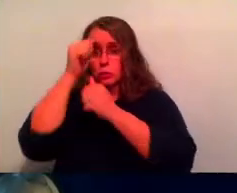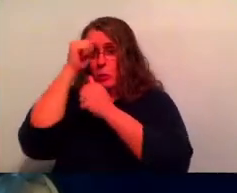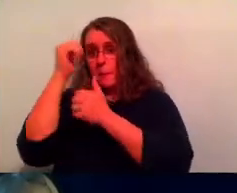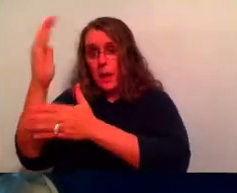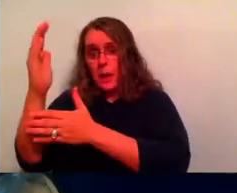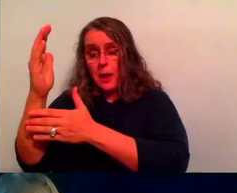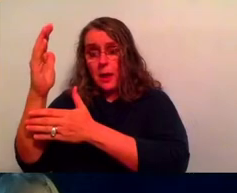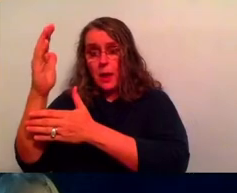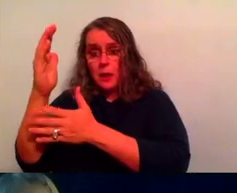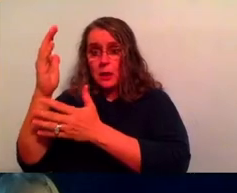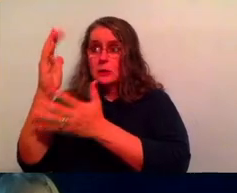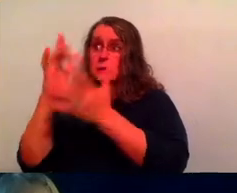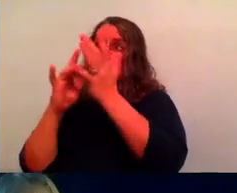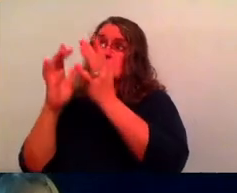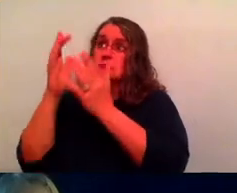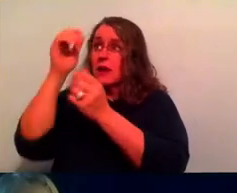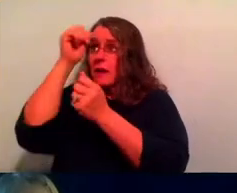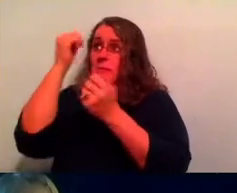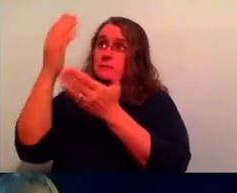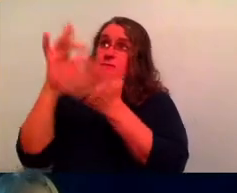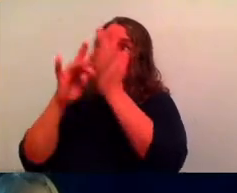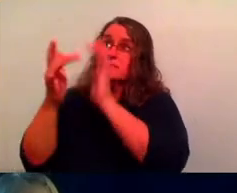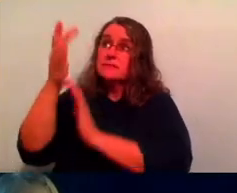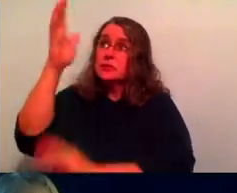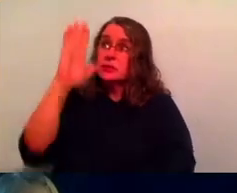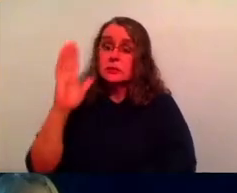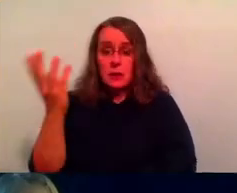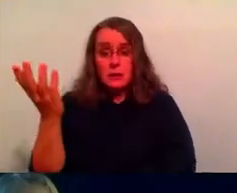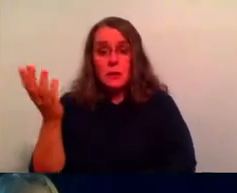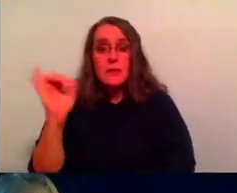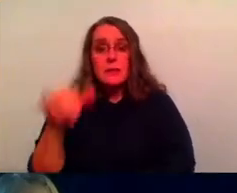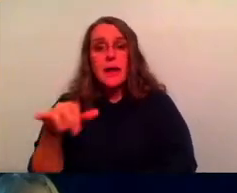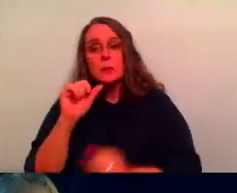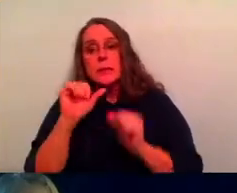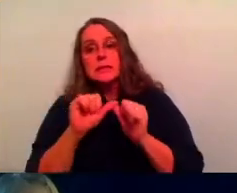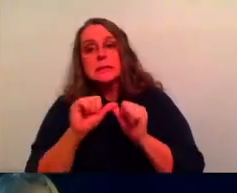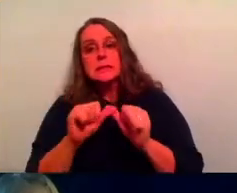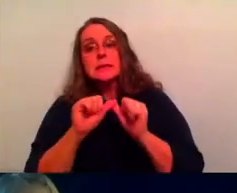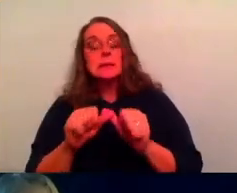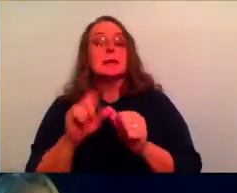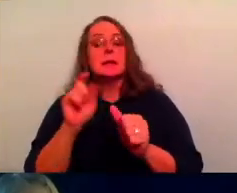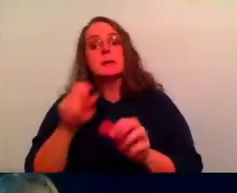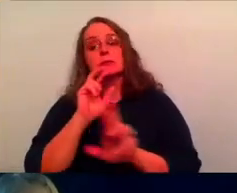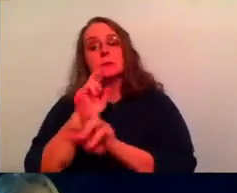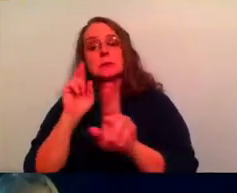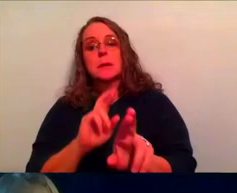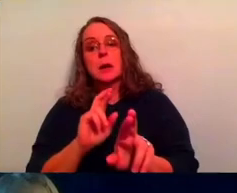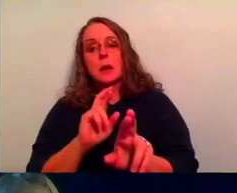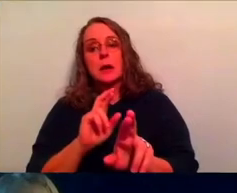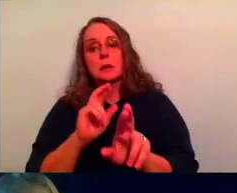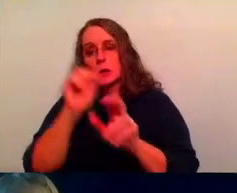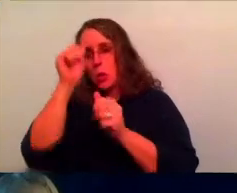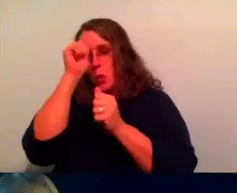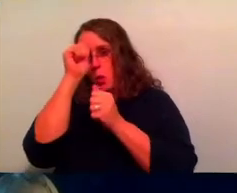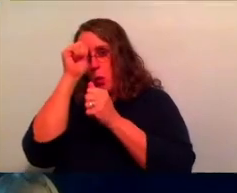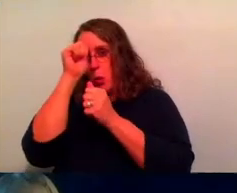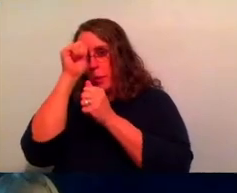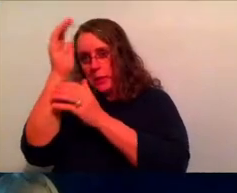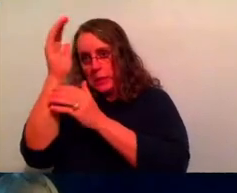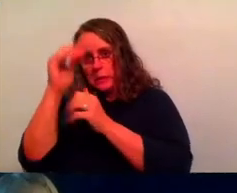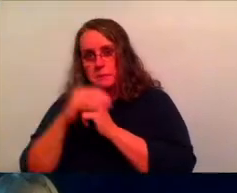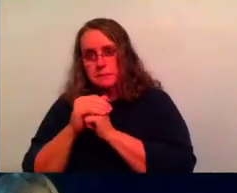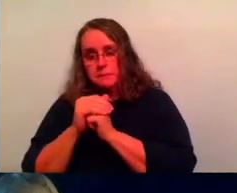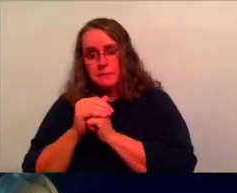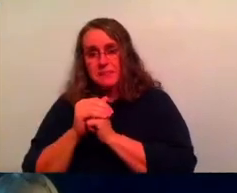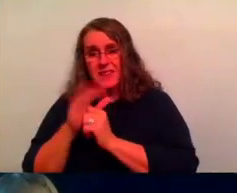that God will place moments in life throughout our entire lives consistently where we just have to respond in obedience, where we have to trust and go,